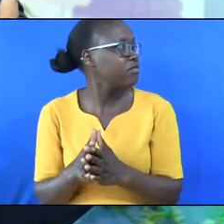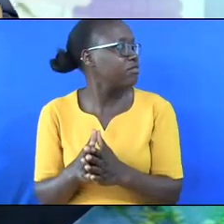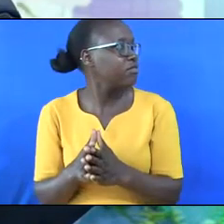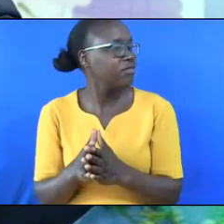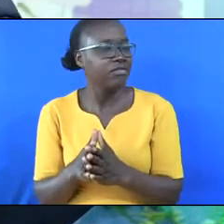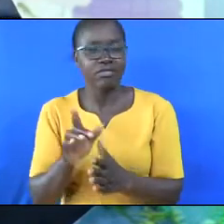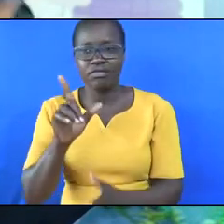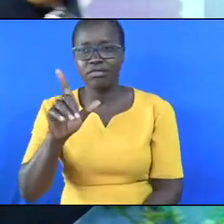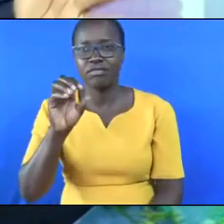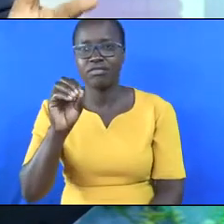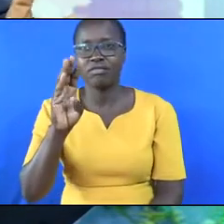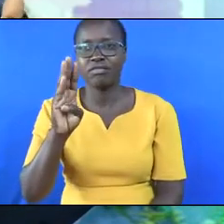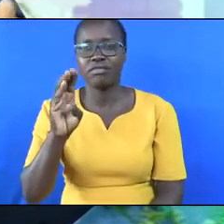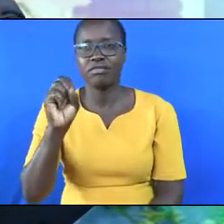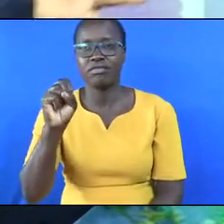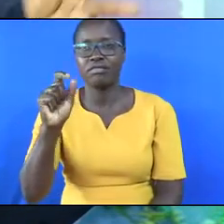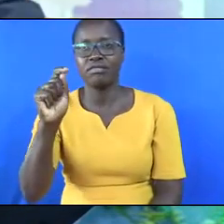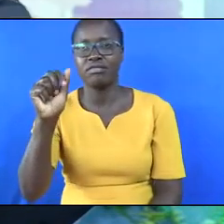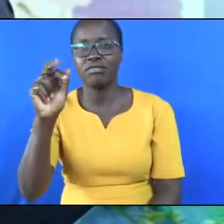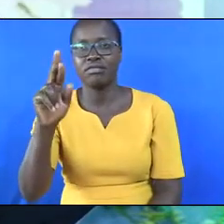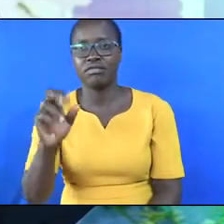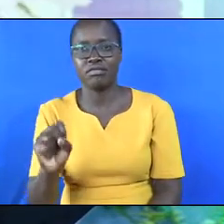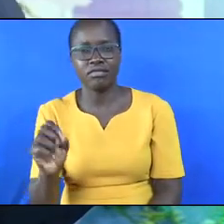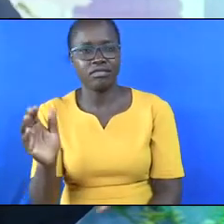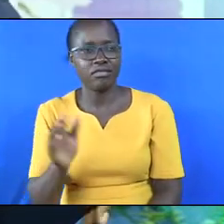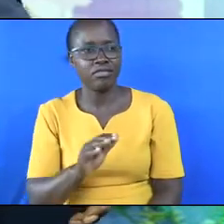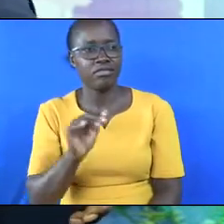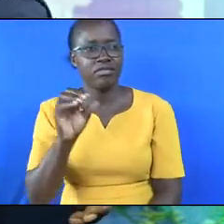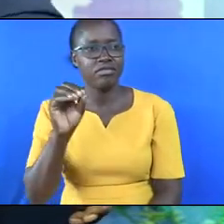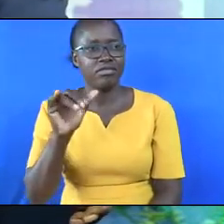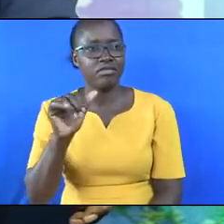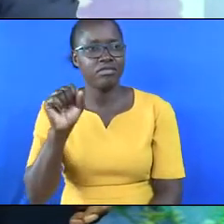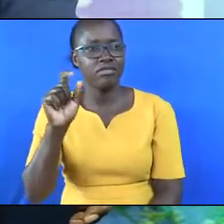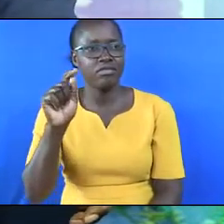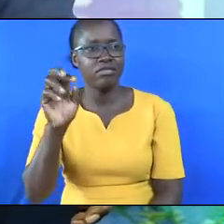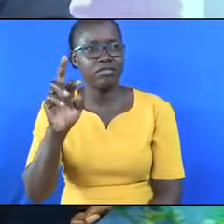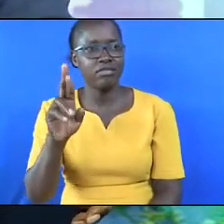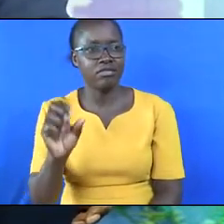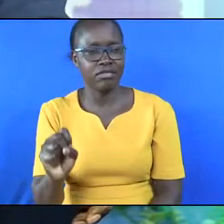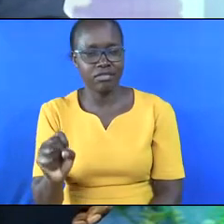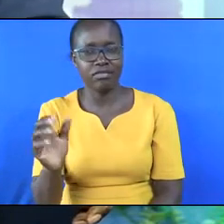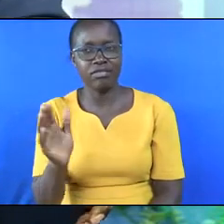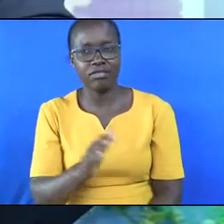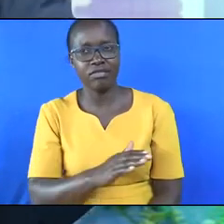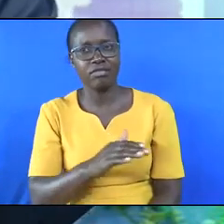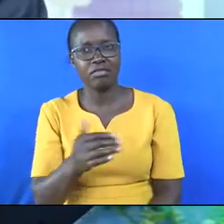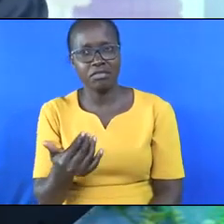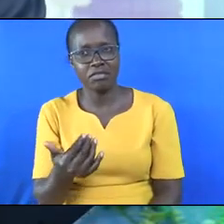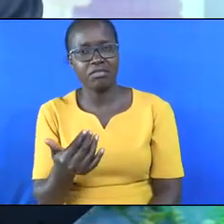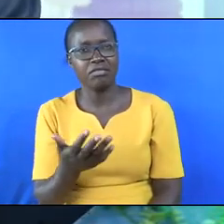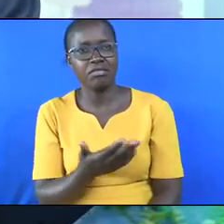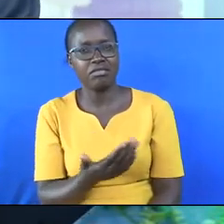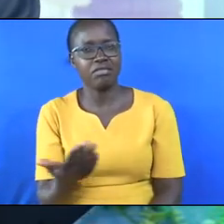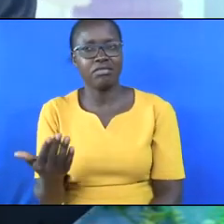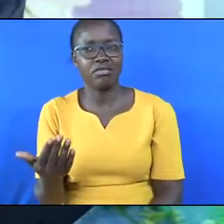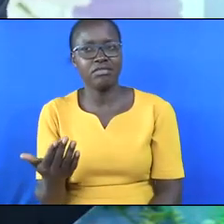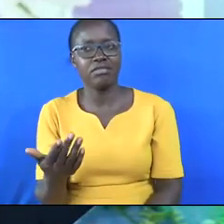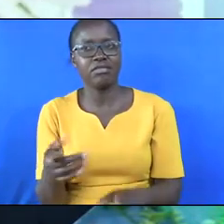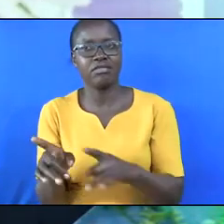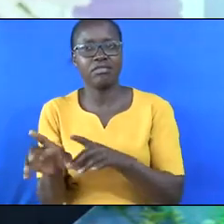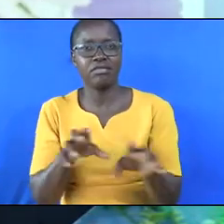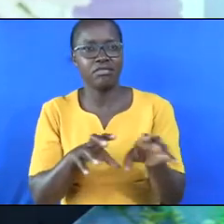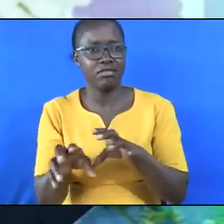Lobsters, crabs, oysters have neither fins nor scales. In fact these are also